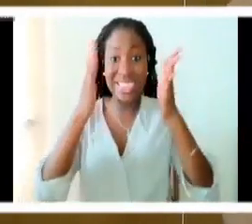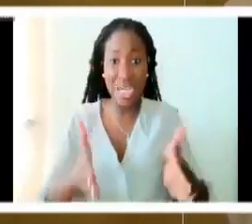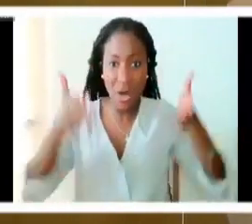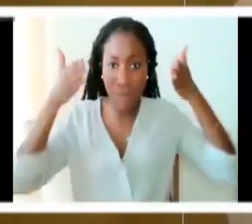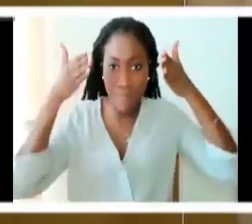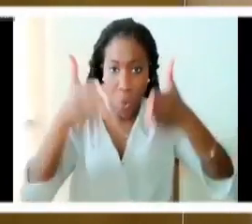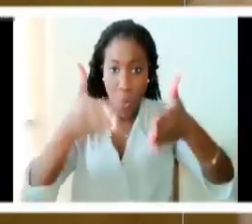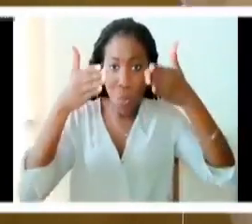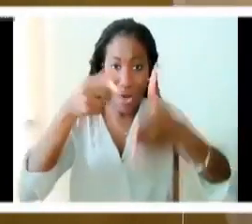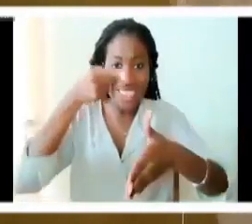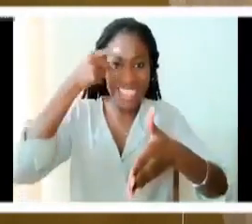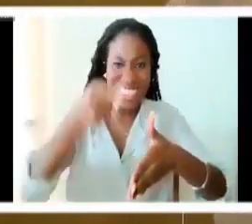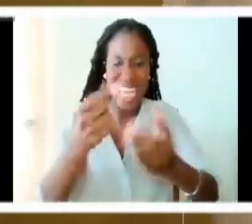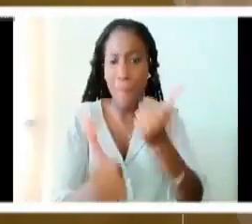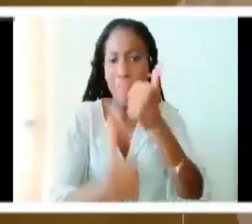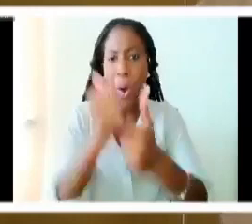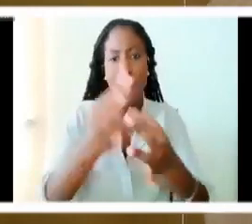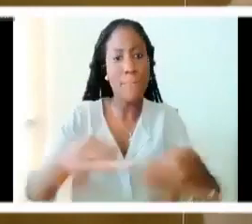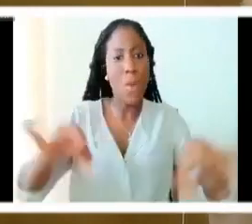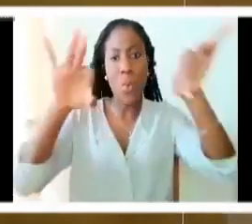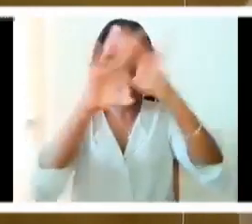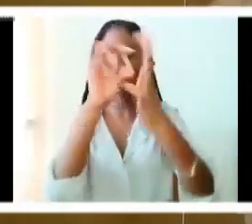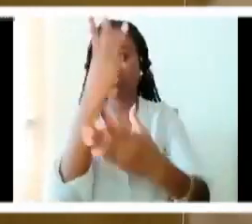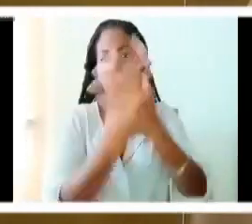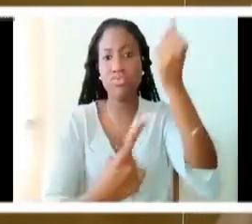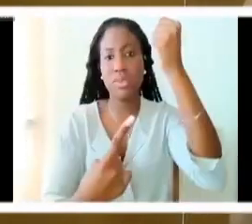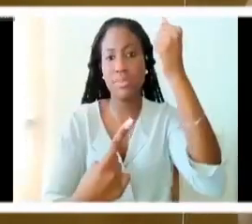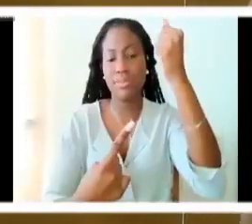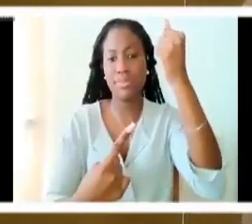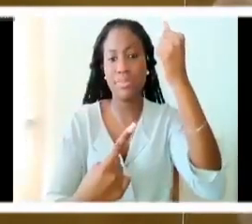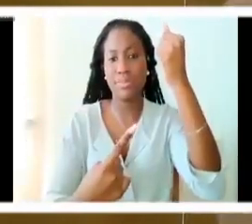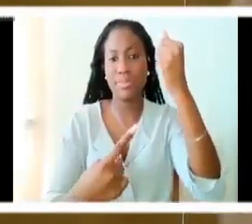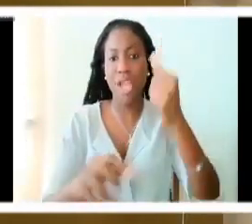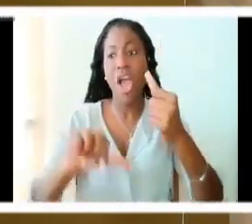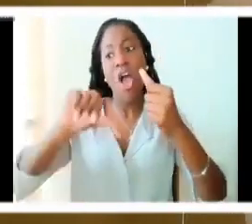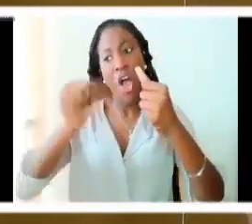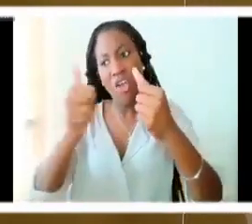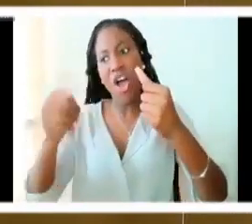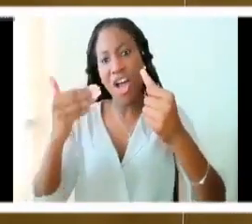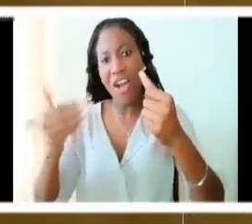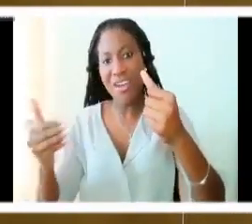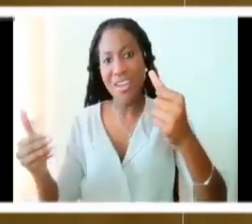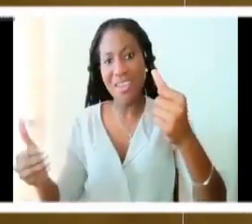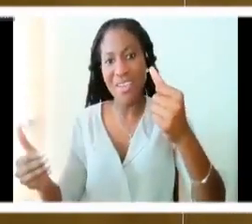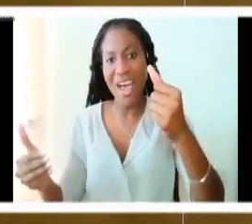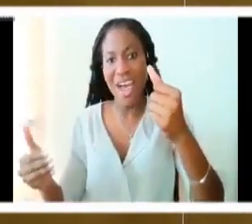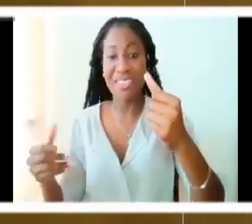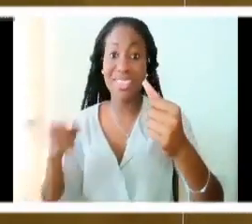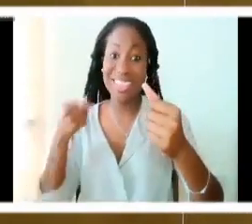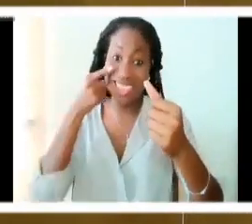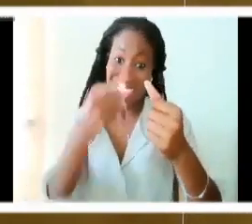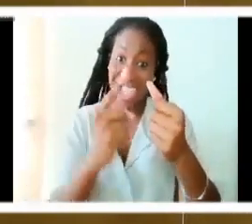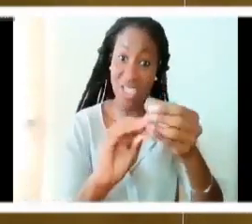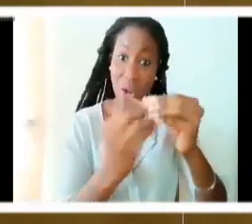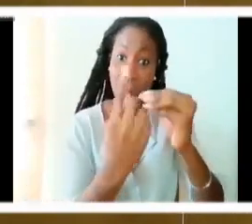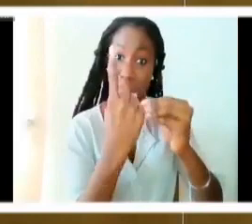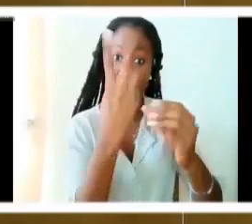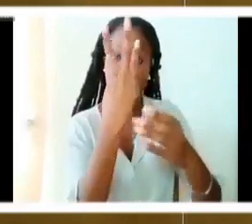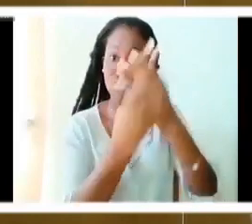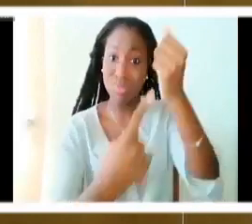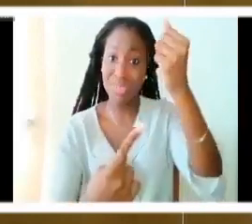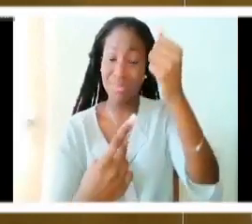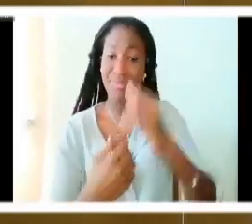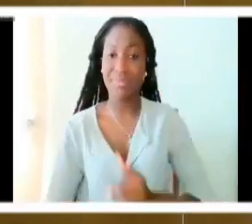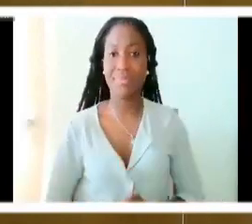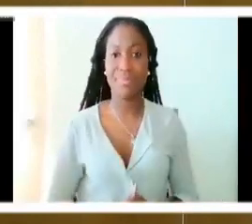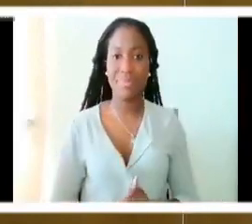this or takes precedence over this one. Everything else is hinged on this. If we go to the Incarnation, if we go to